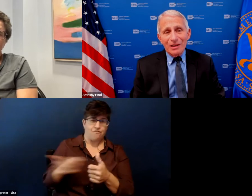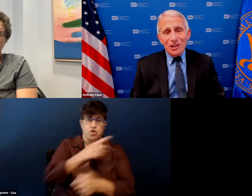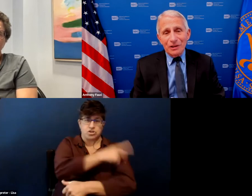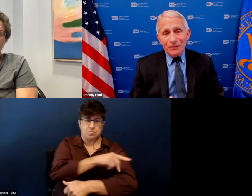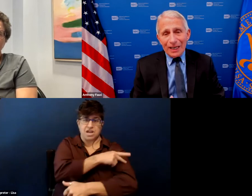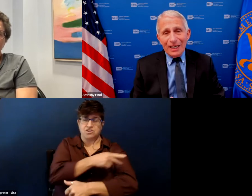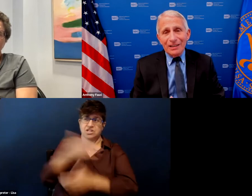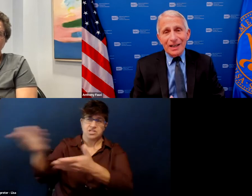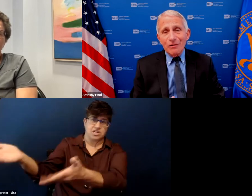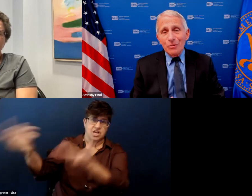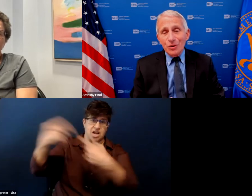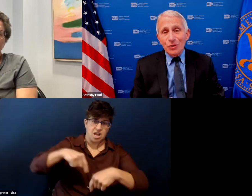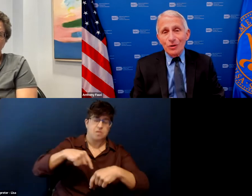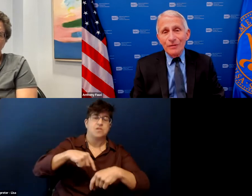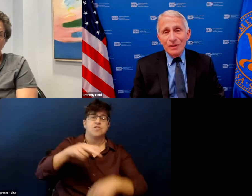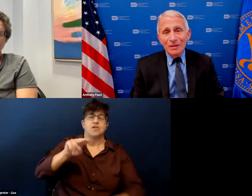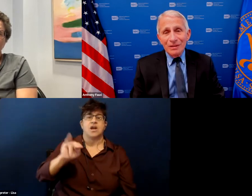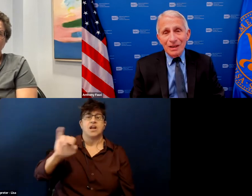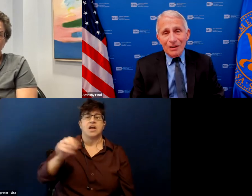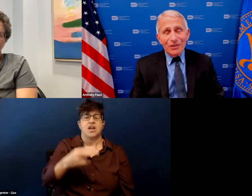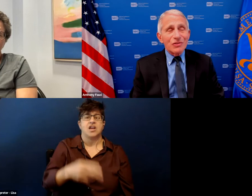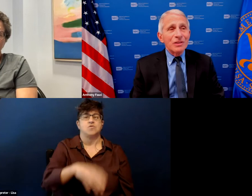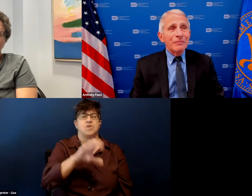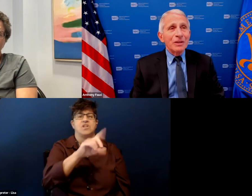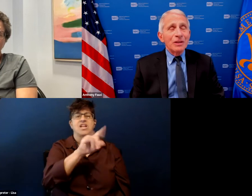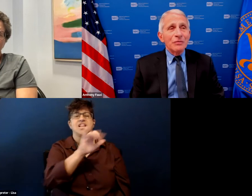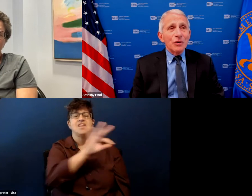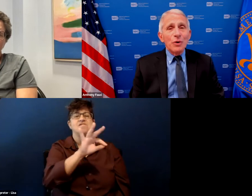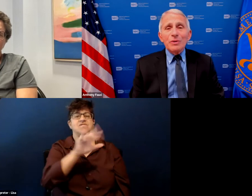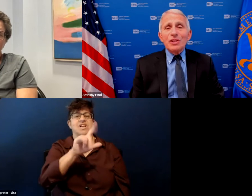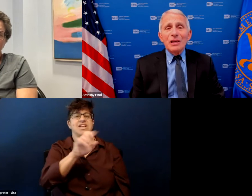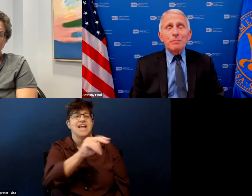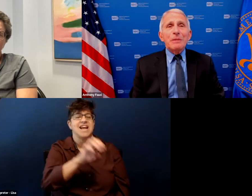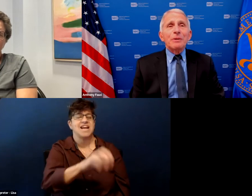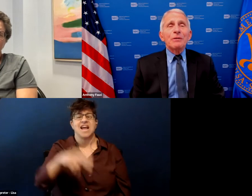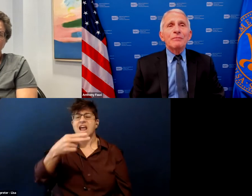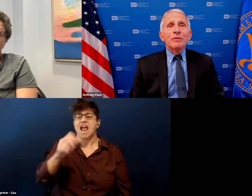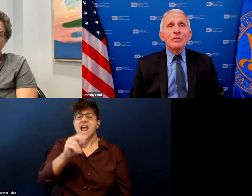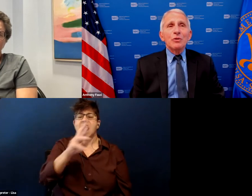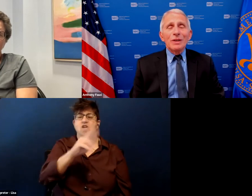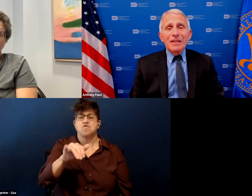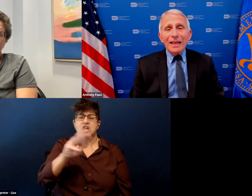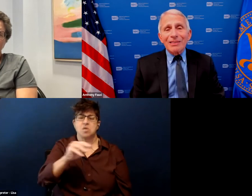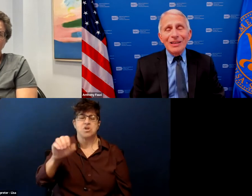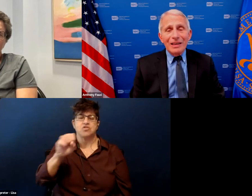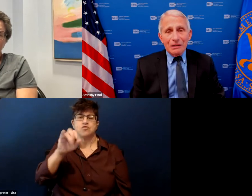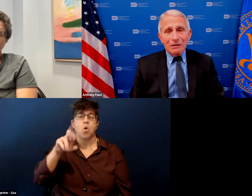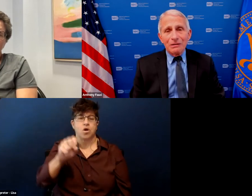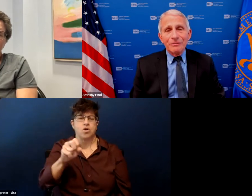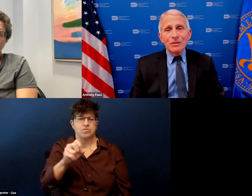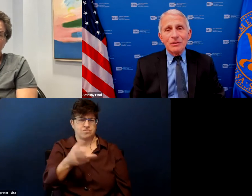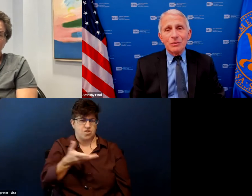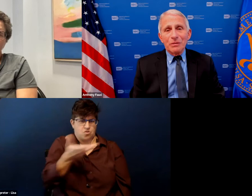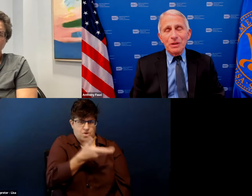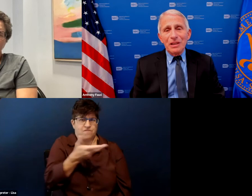colleagues cliff lane and henry mazour and others we were seeing people who were deathly ill